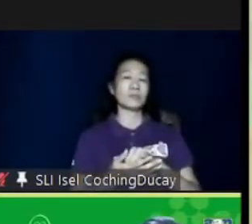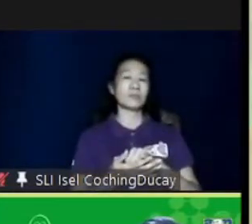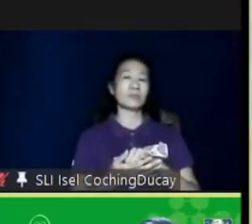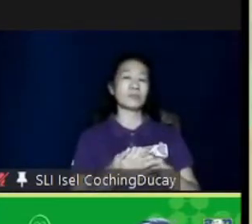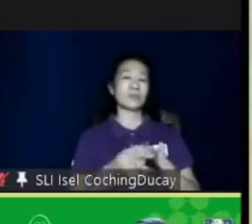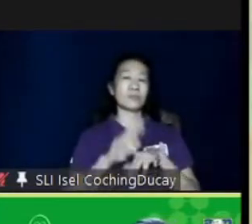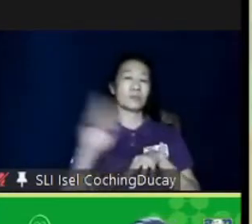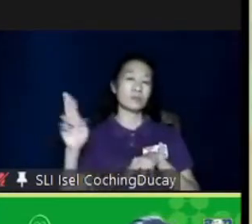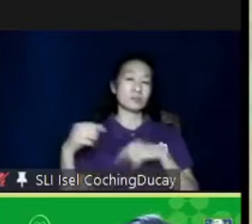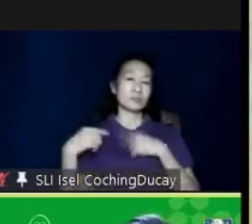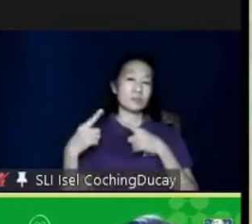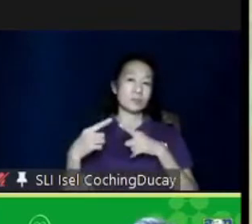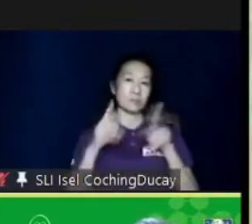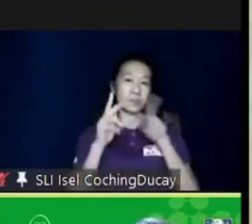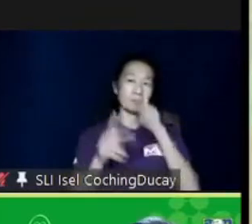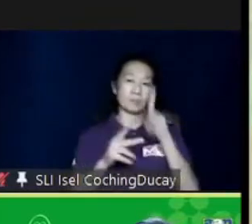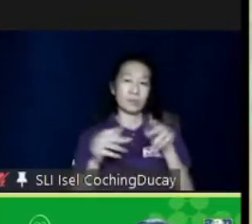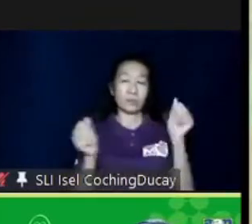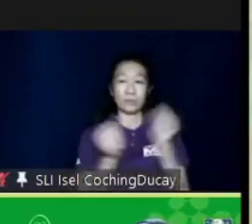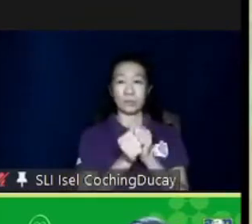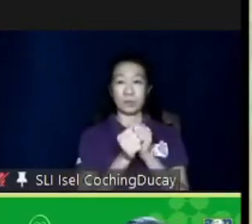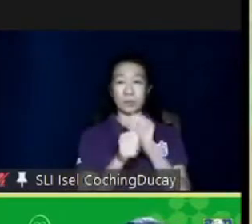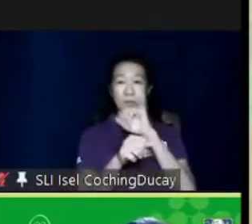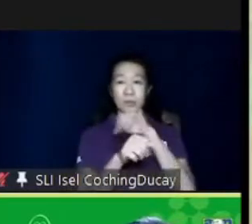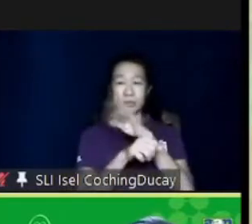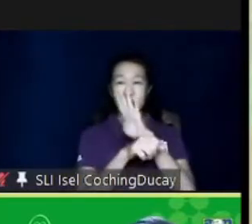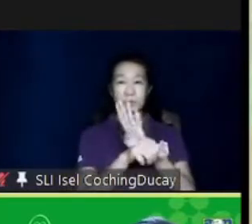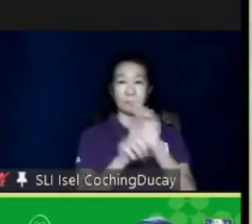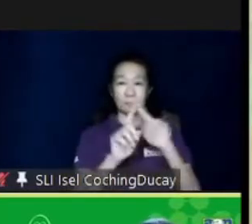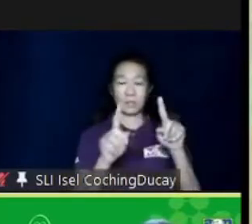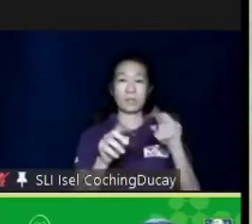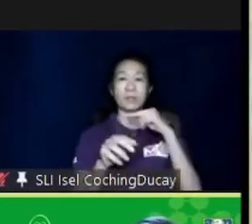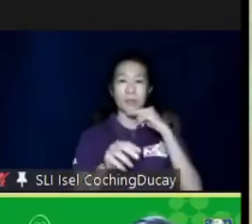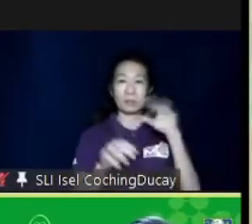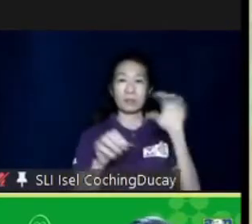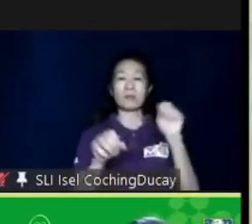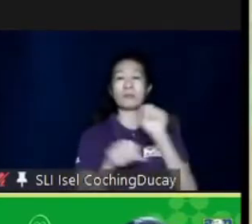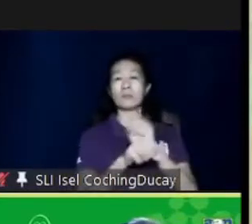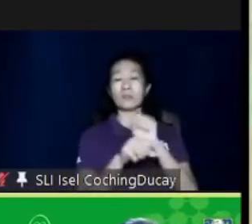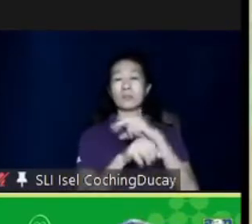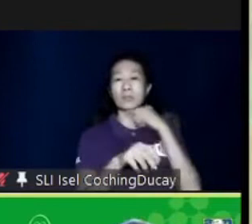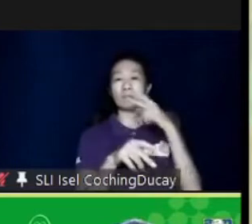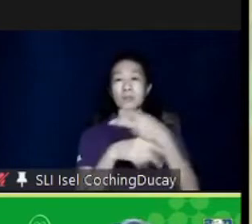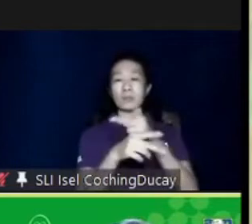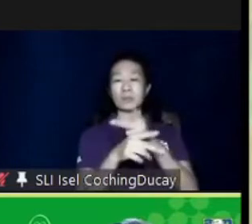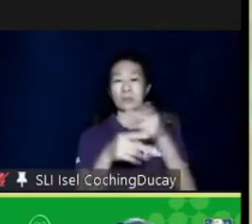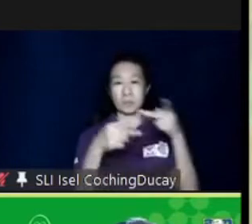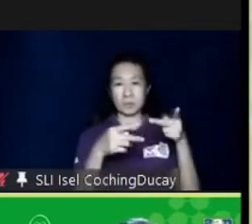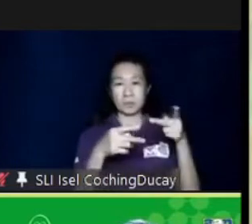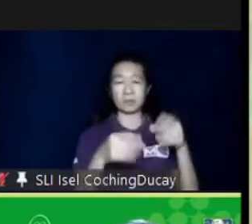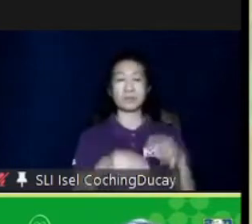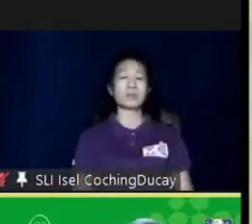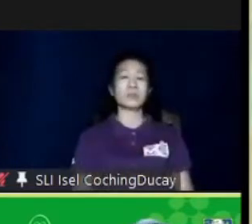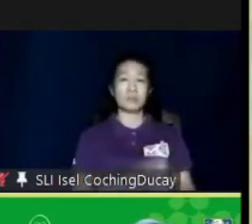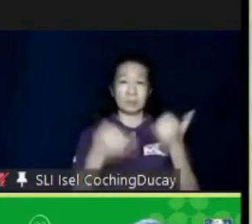these are still people with their jobs, but they are not working. So, they are not productive at the moment. And much